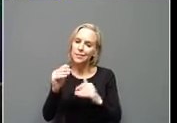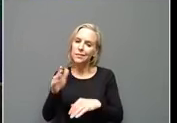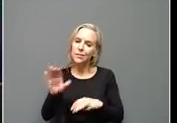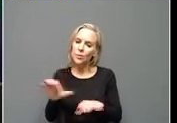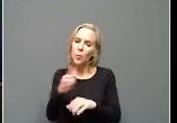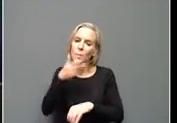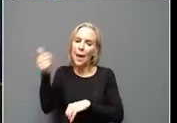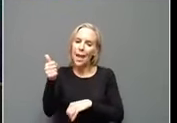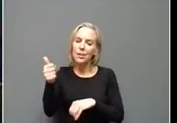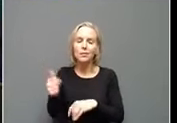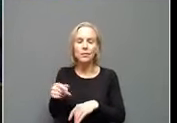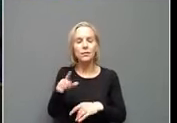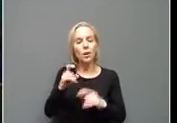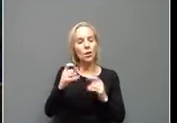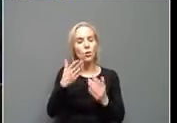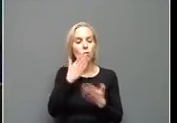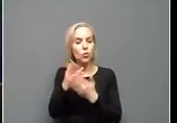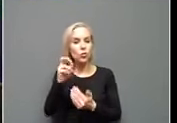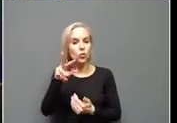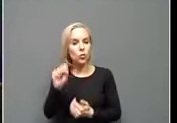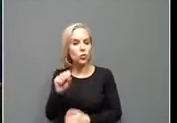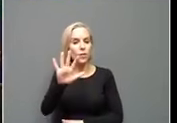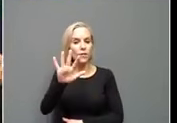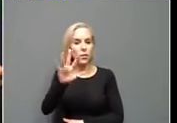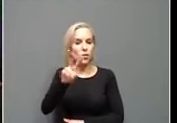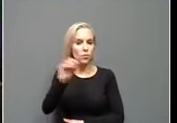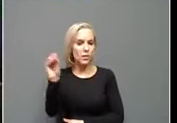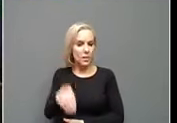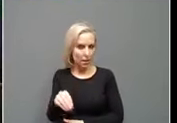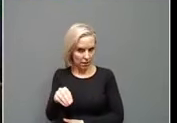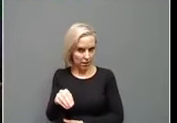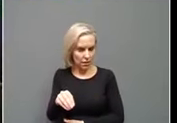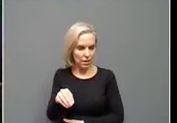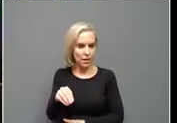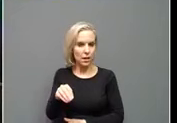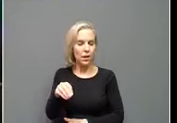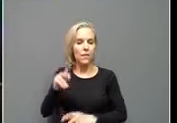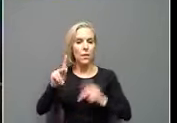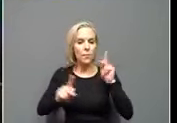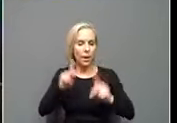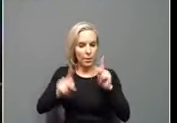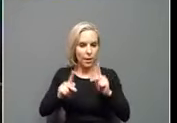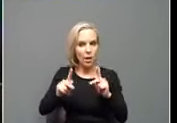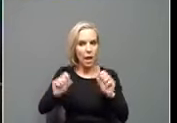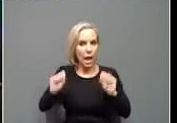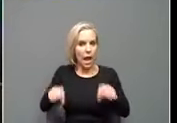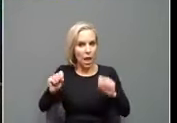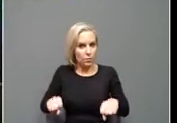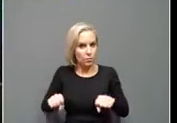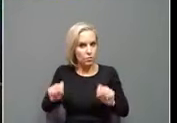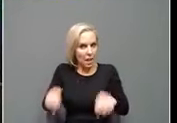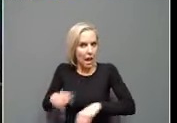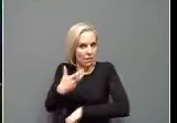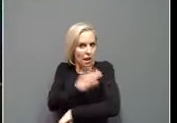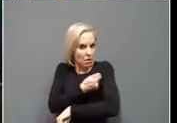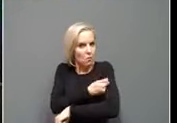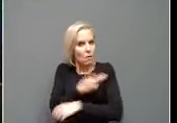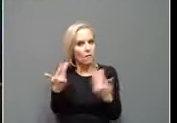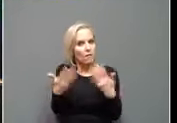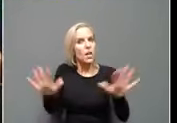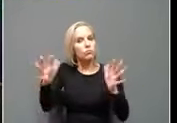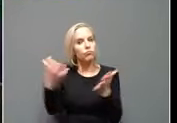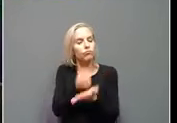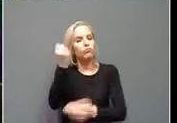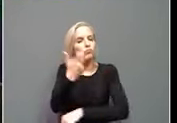In positive news, 52% of the population that is eligible to be vaccinated has now been vaccinated.